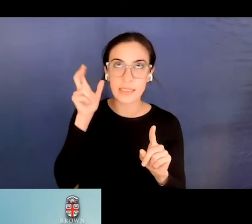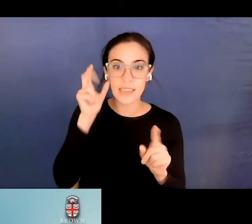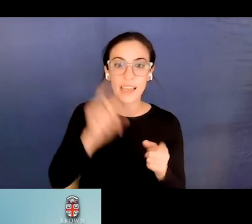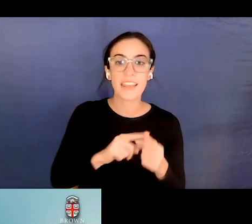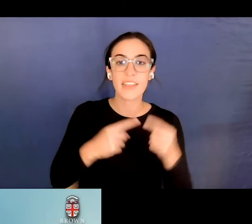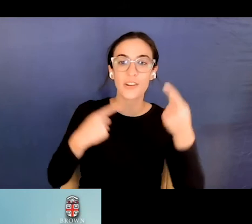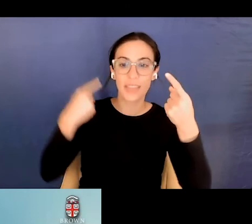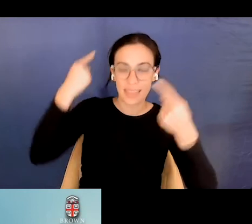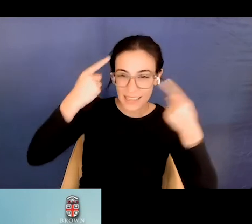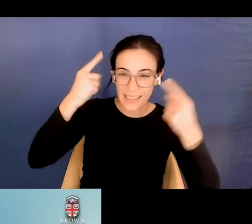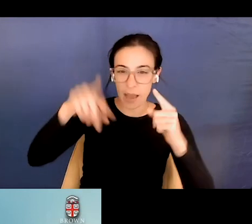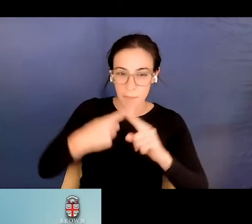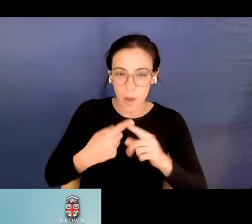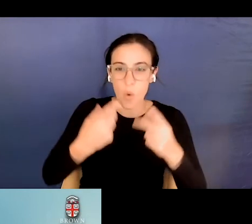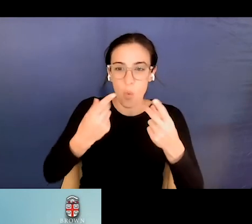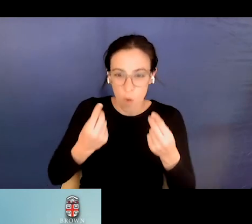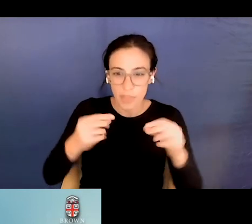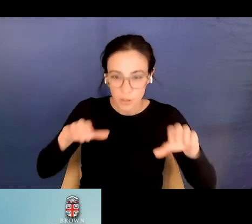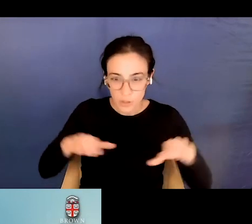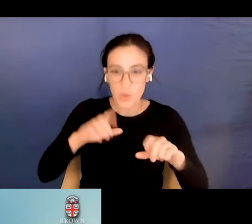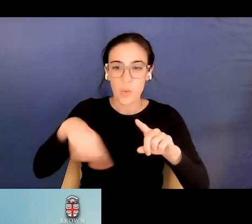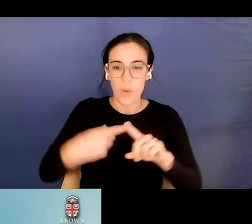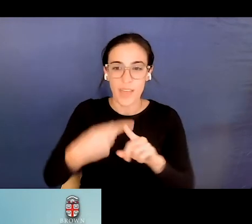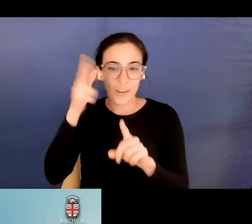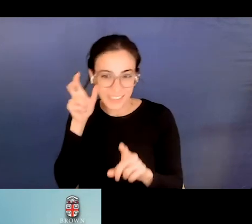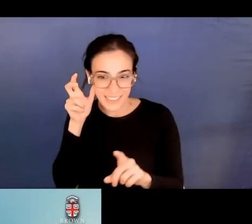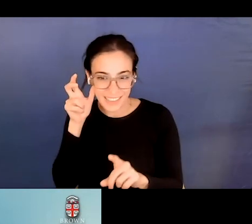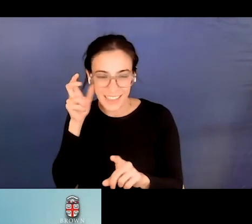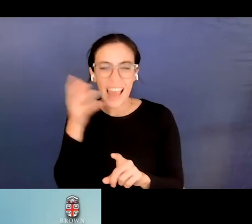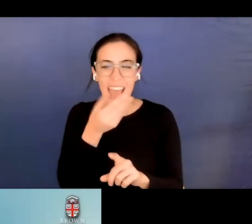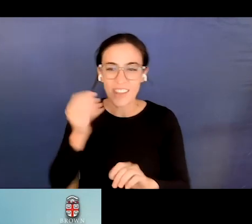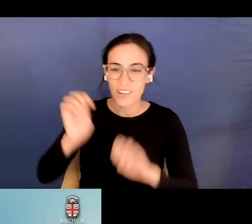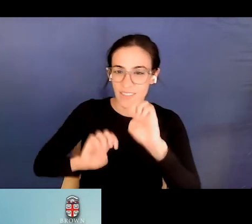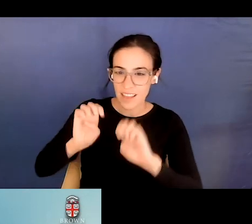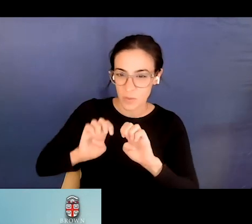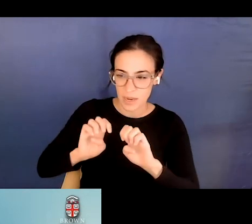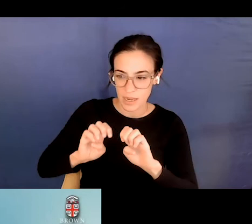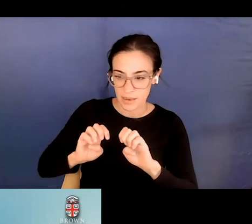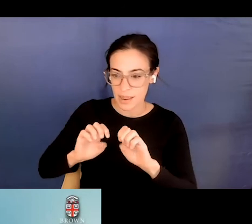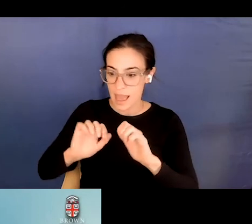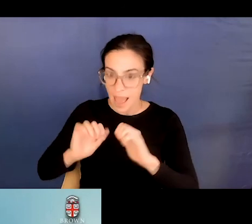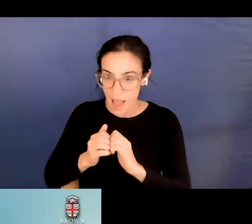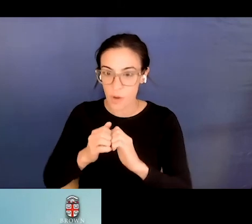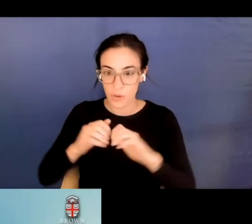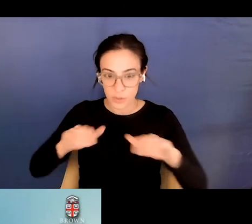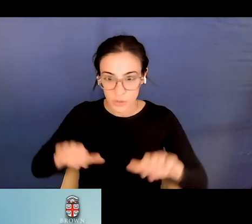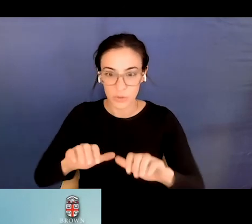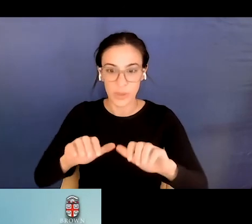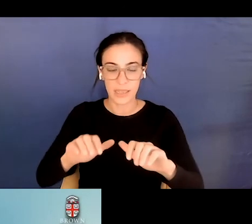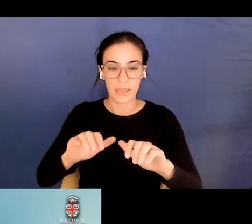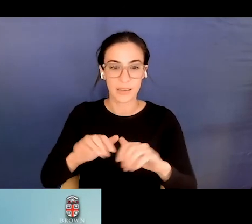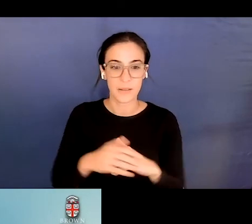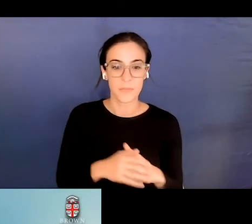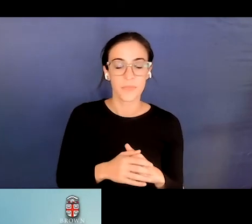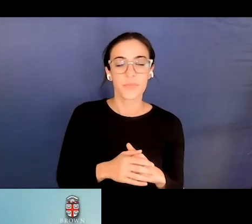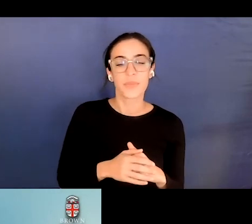evaluating how well they are doing that listening, um, and what they're not doing well. And so, how they might improve, do things differently.